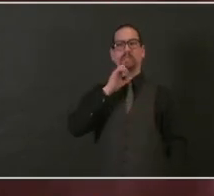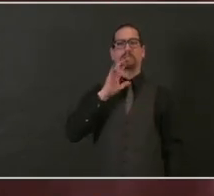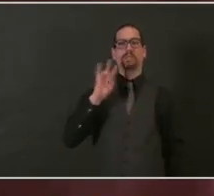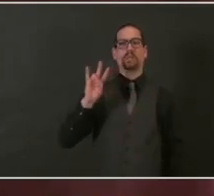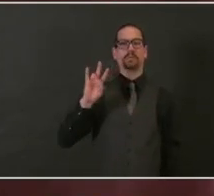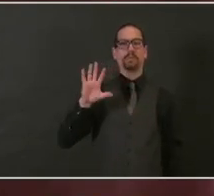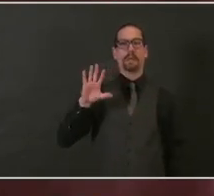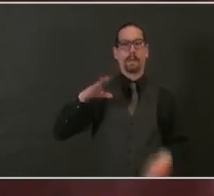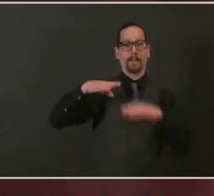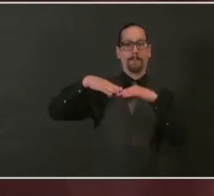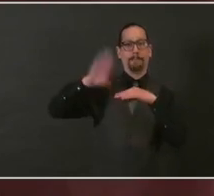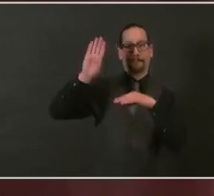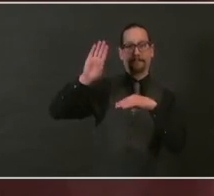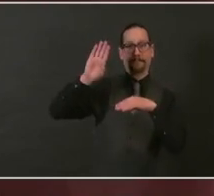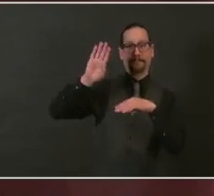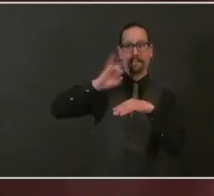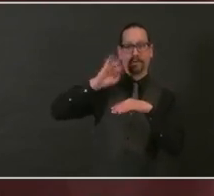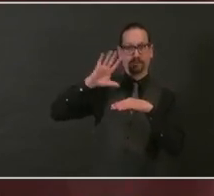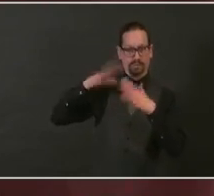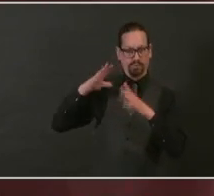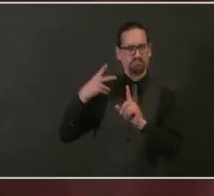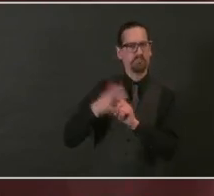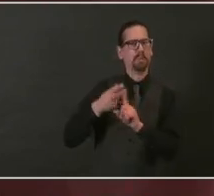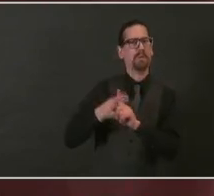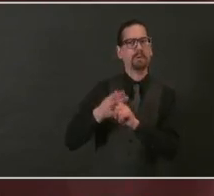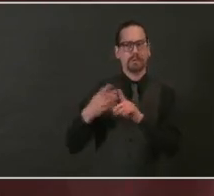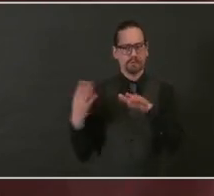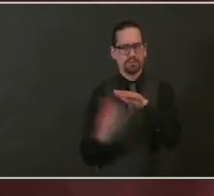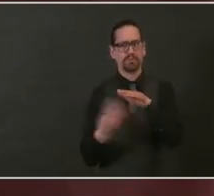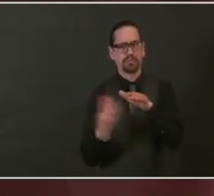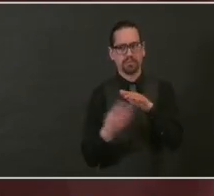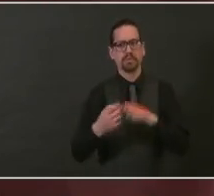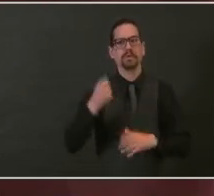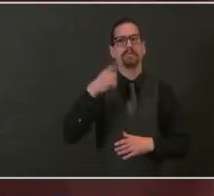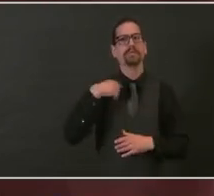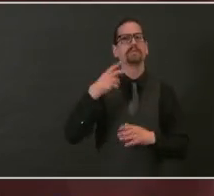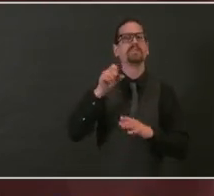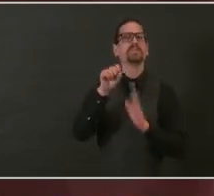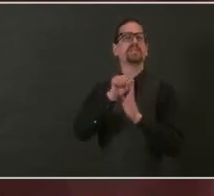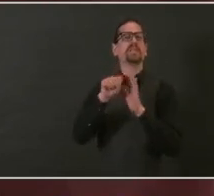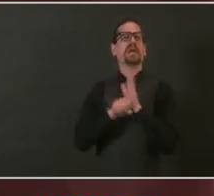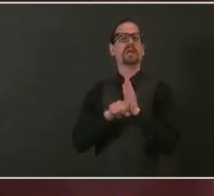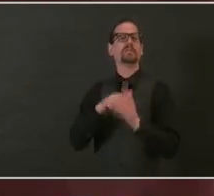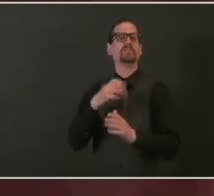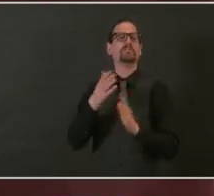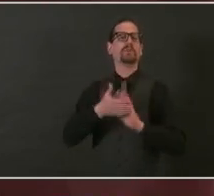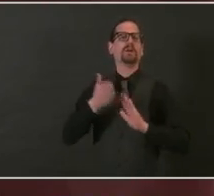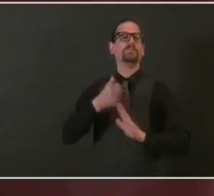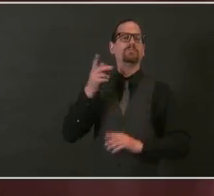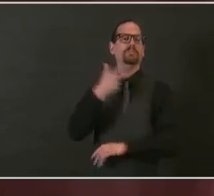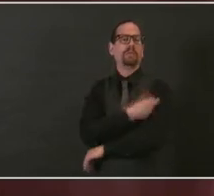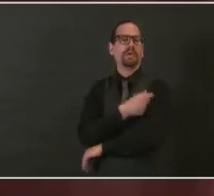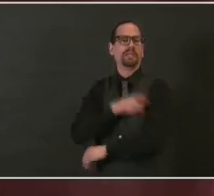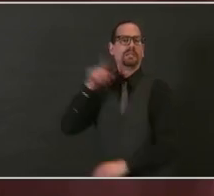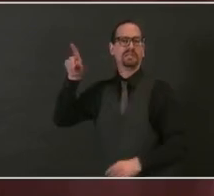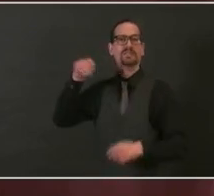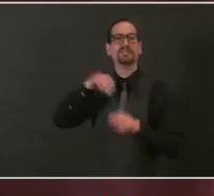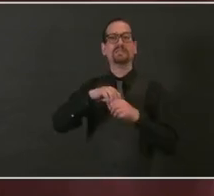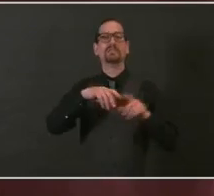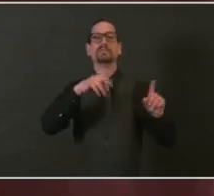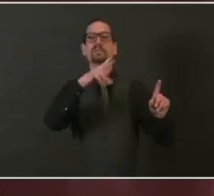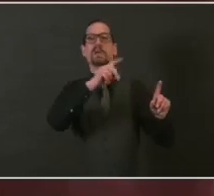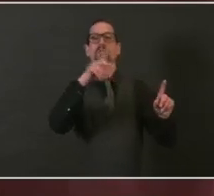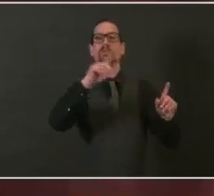Dunkin' Donuts Center in Providence and Sakonasset Cross Road in Cranston. And on Monday of this week, we opened